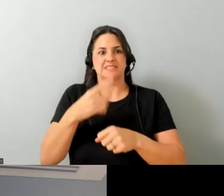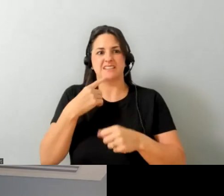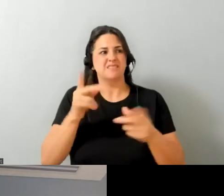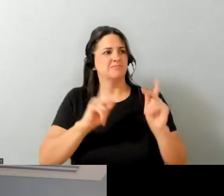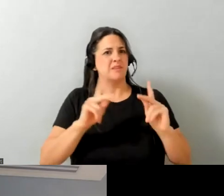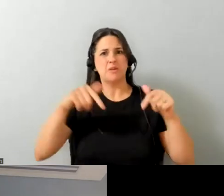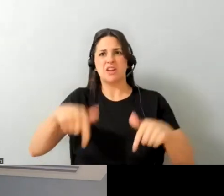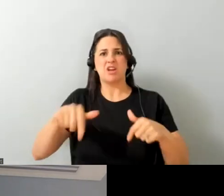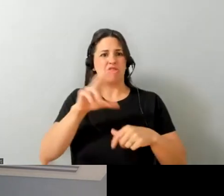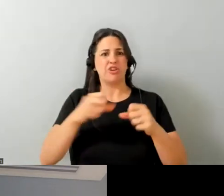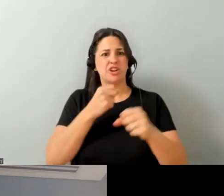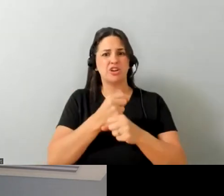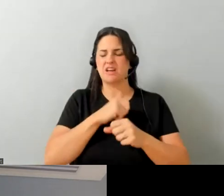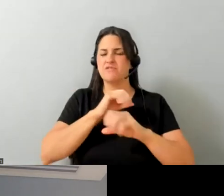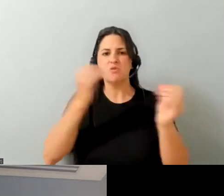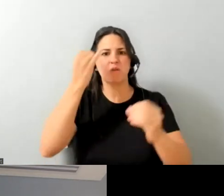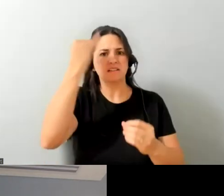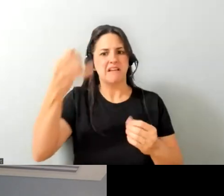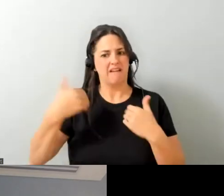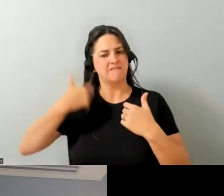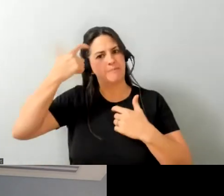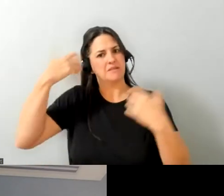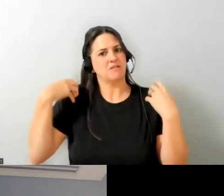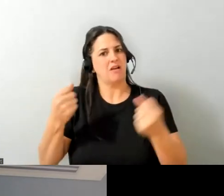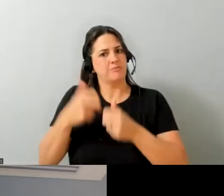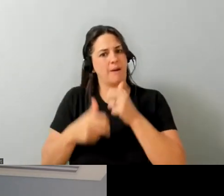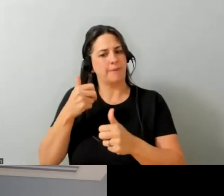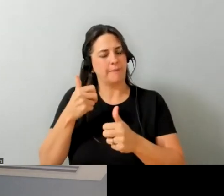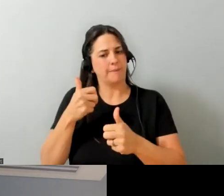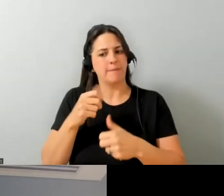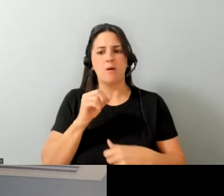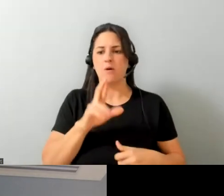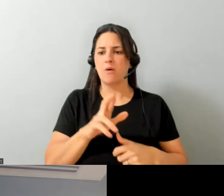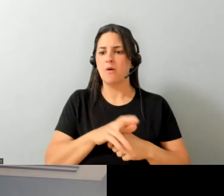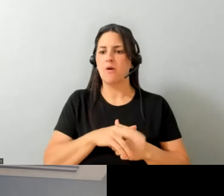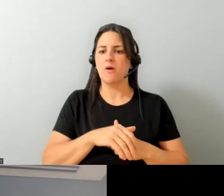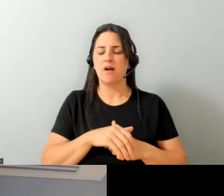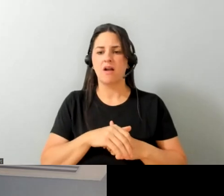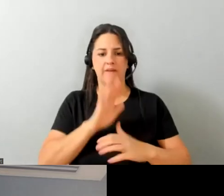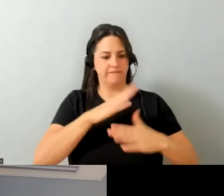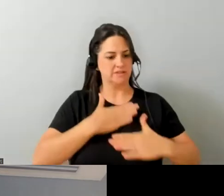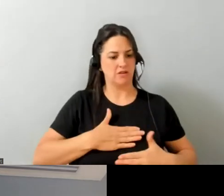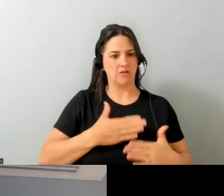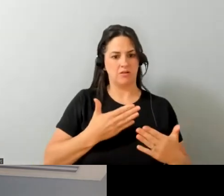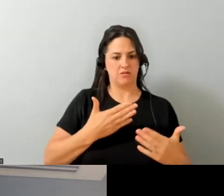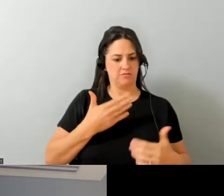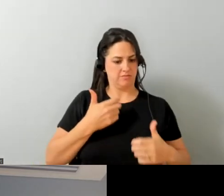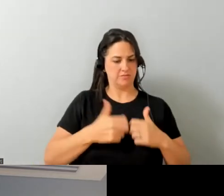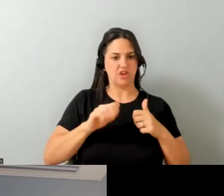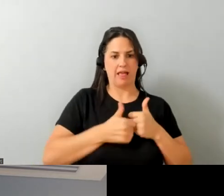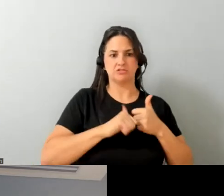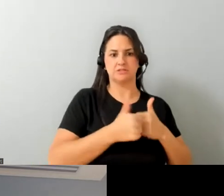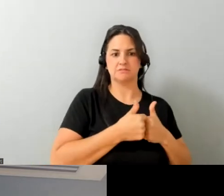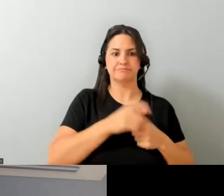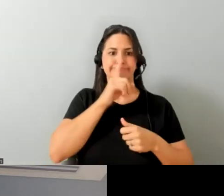we had no clue they had mental health issues or that they had challenges um with their physical body people are now